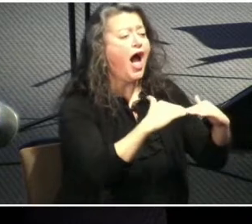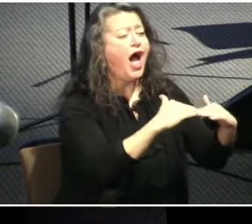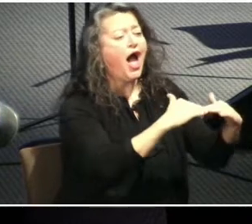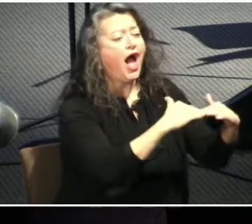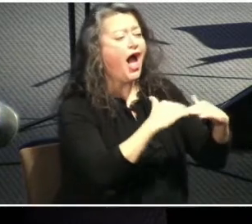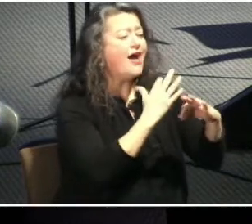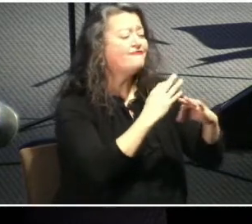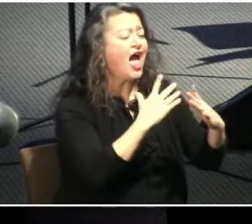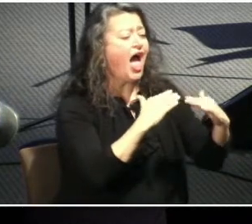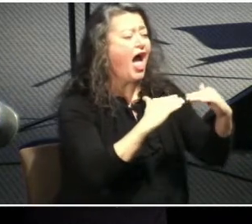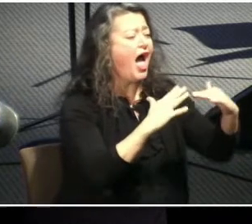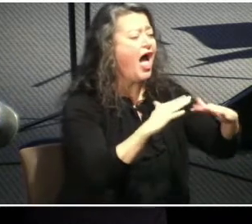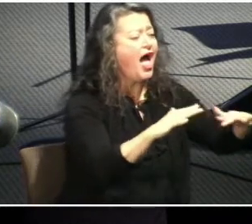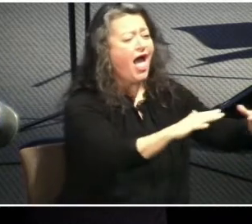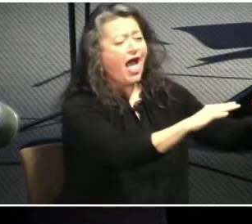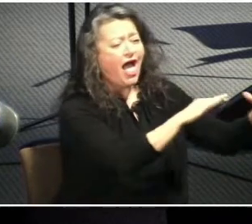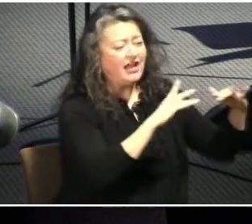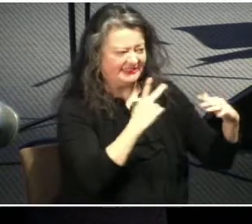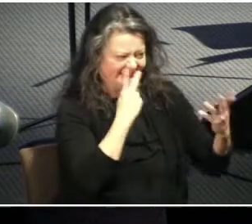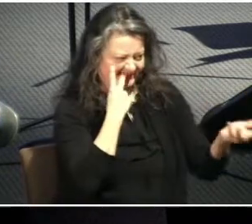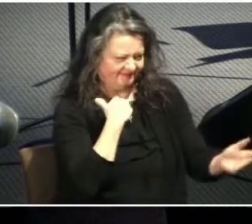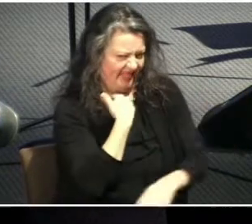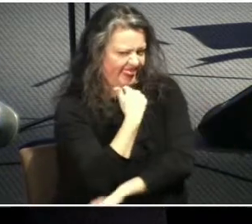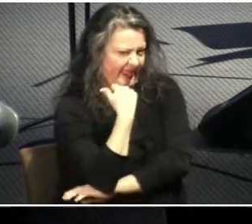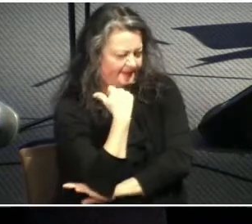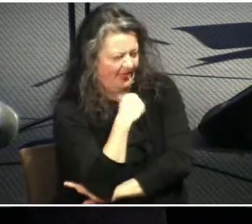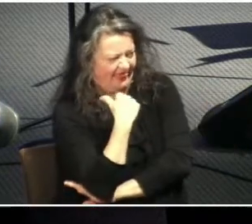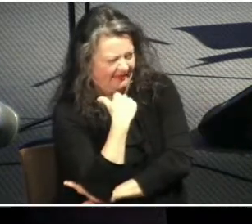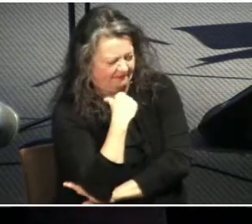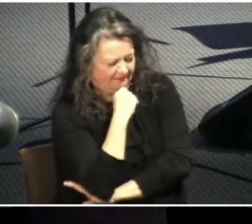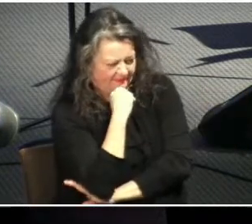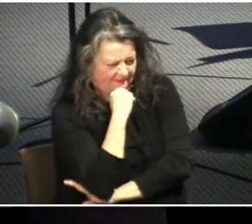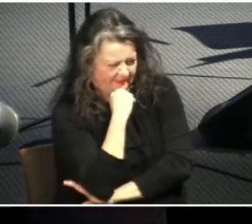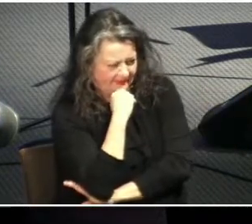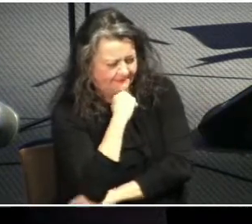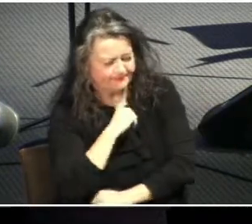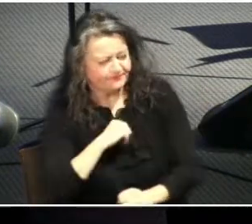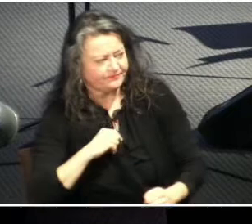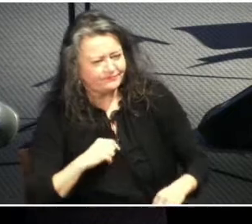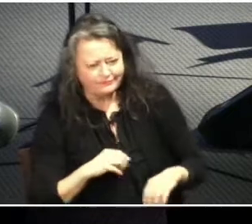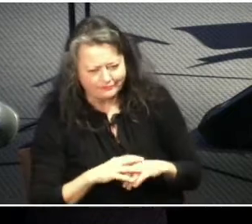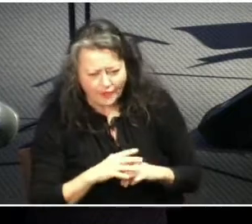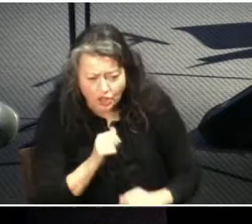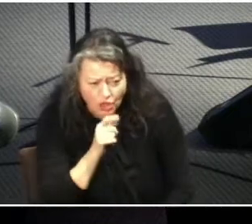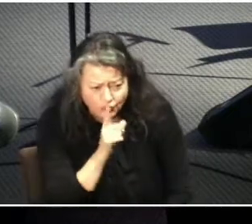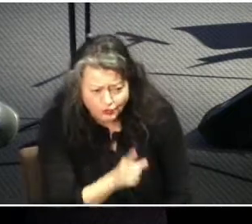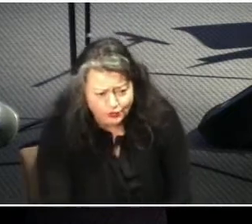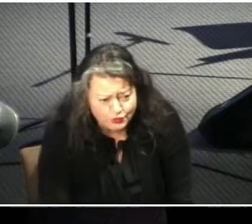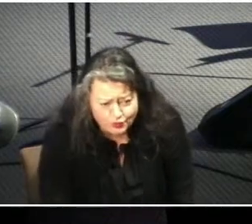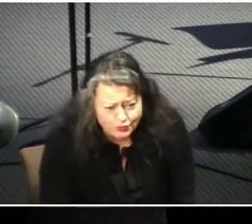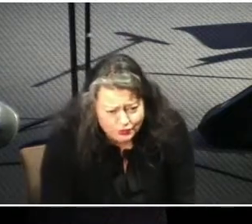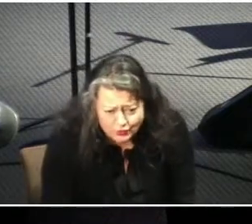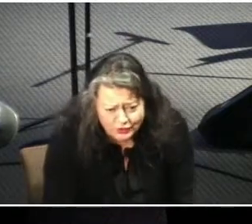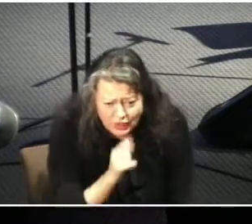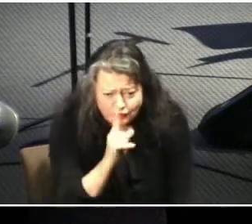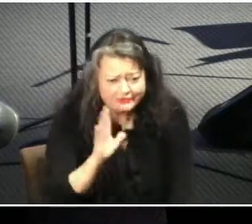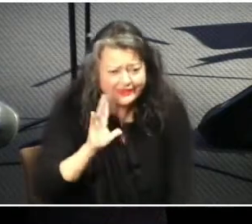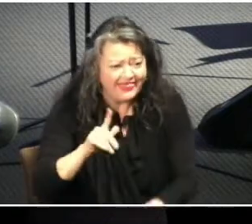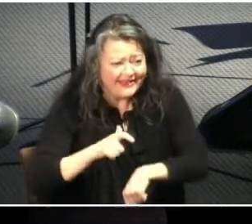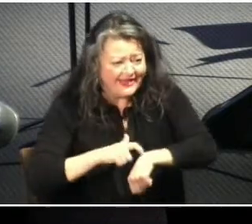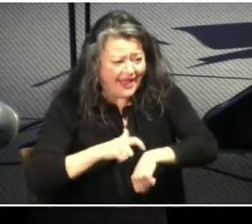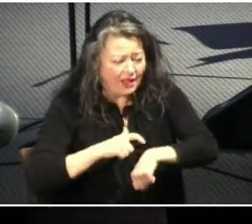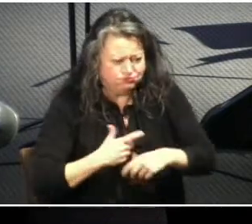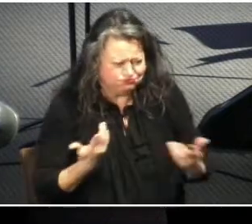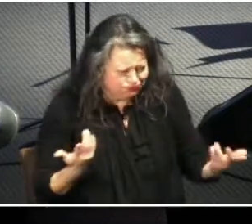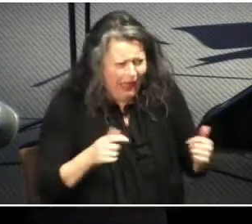egalitarian equality standards that we have in the 21st century. That's a complete misrepresentation